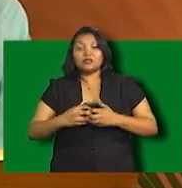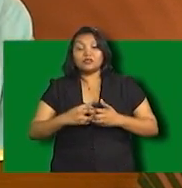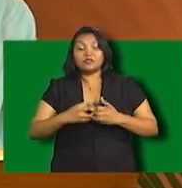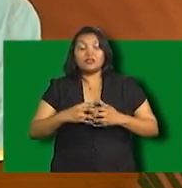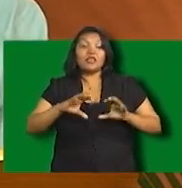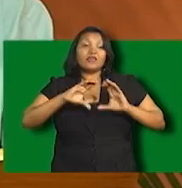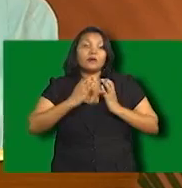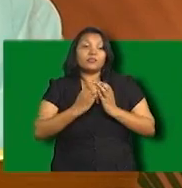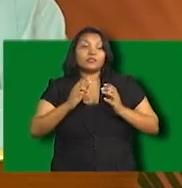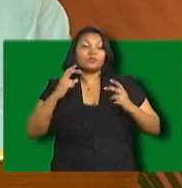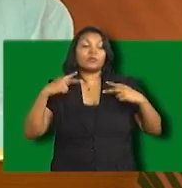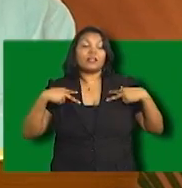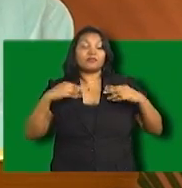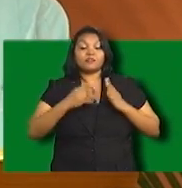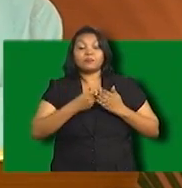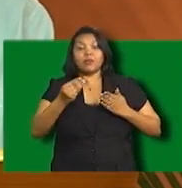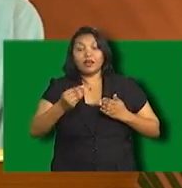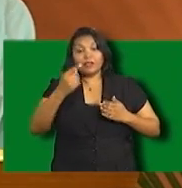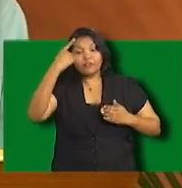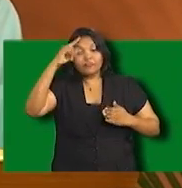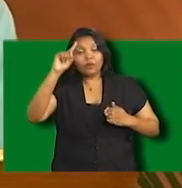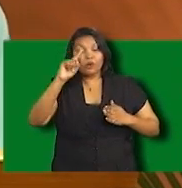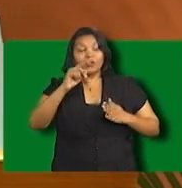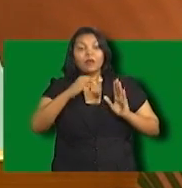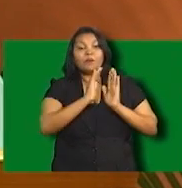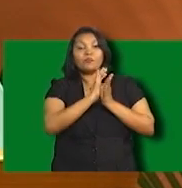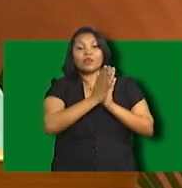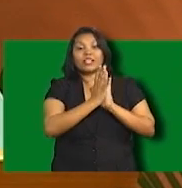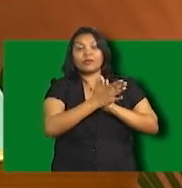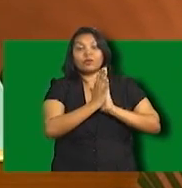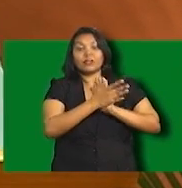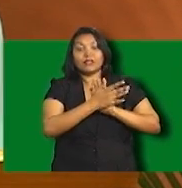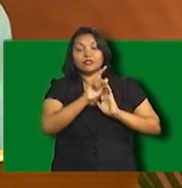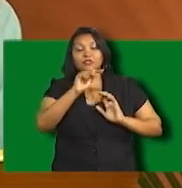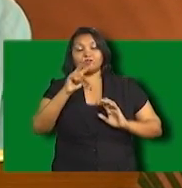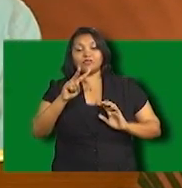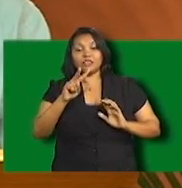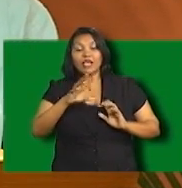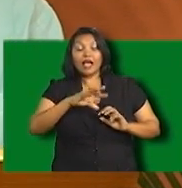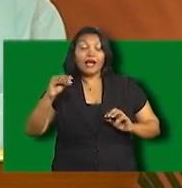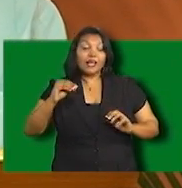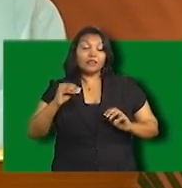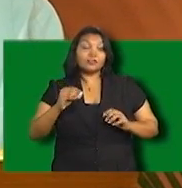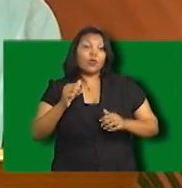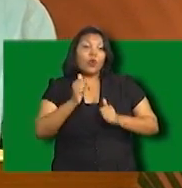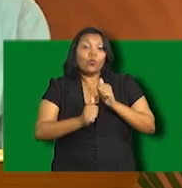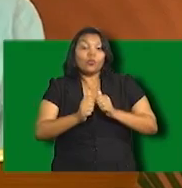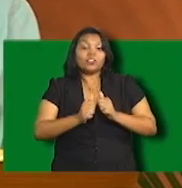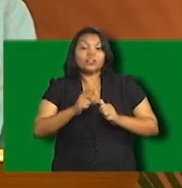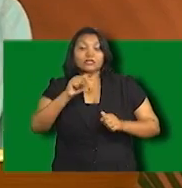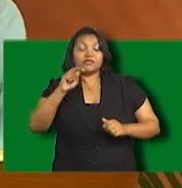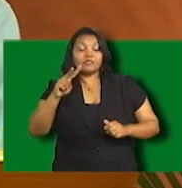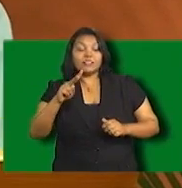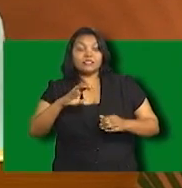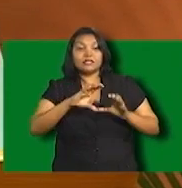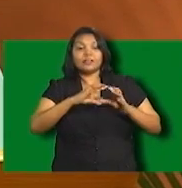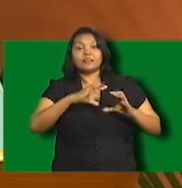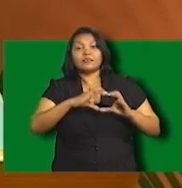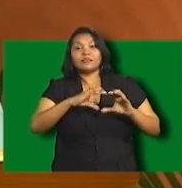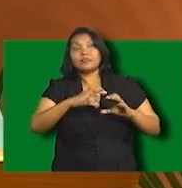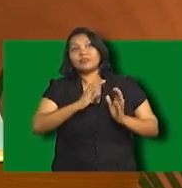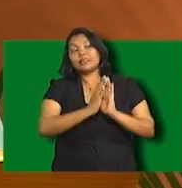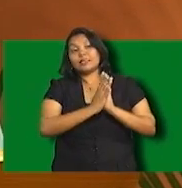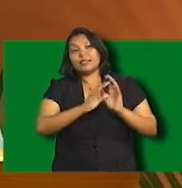and it would also determine the choice in the digital ready television television and set up top boxes consumers